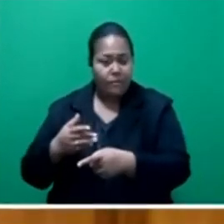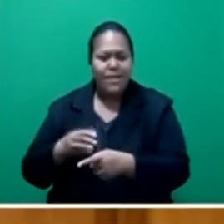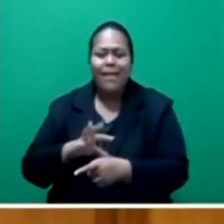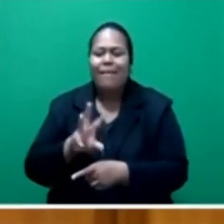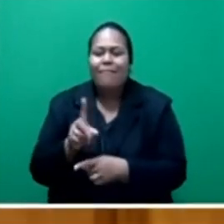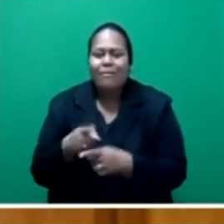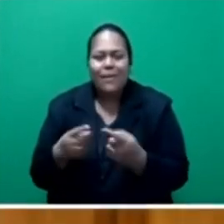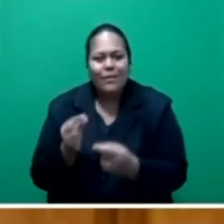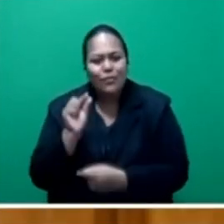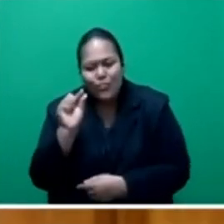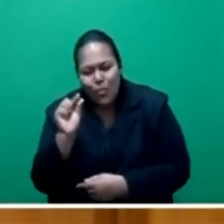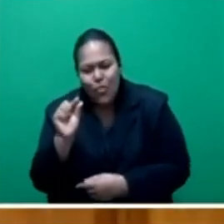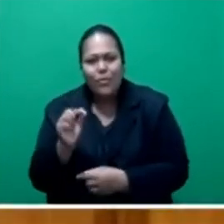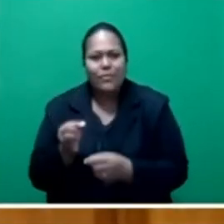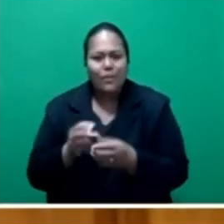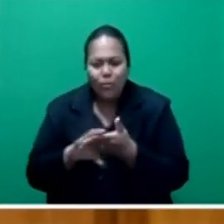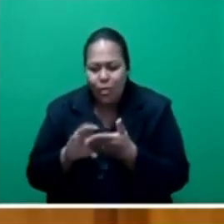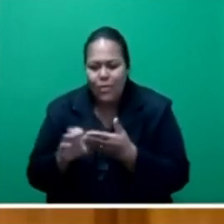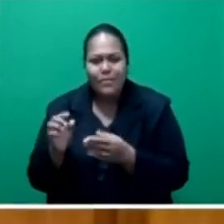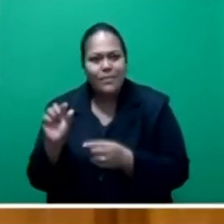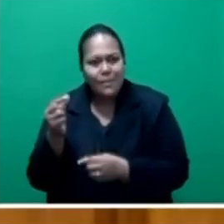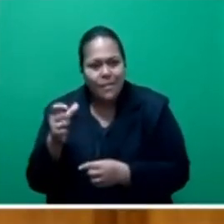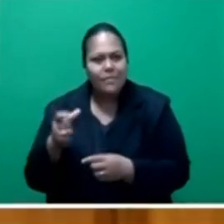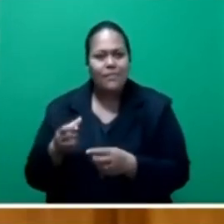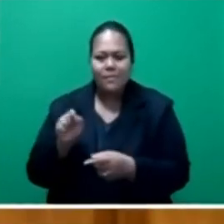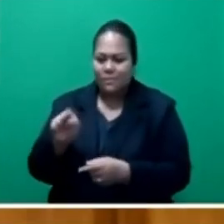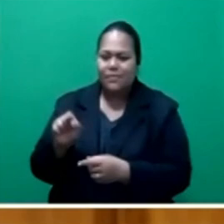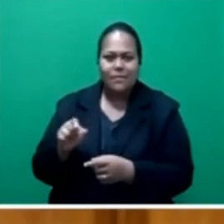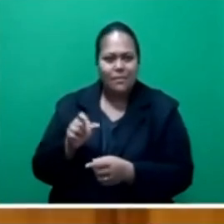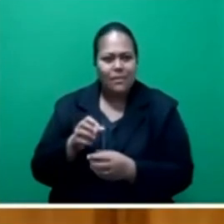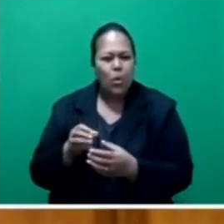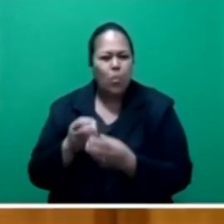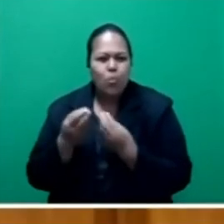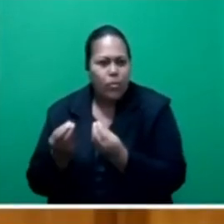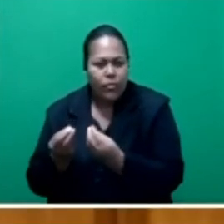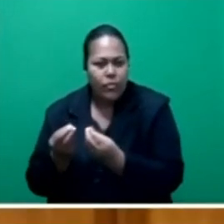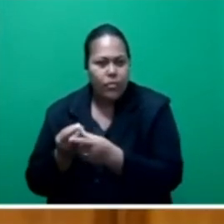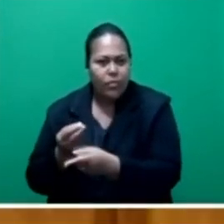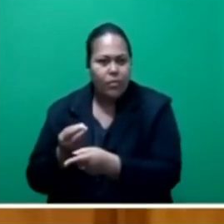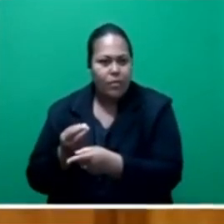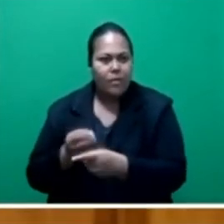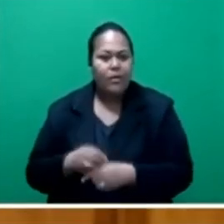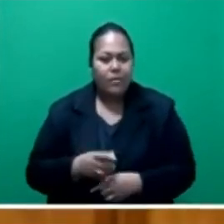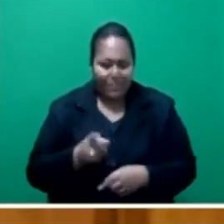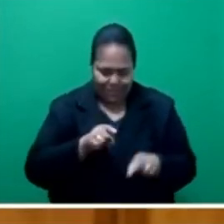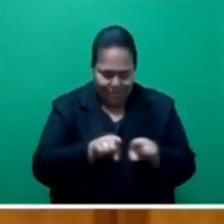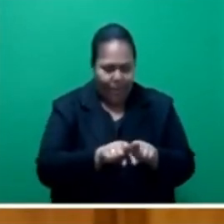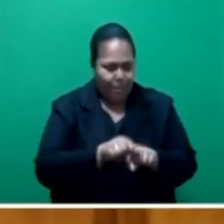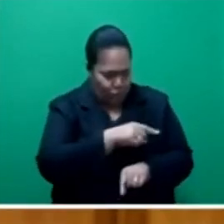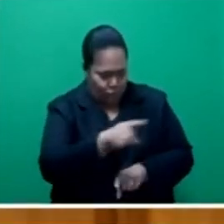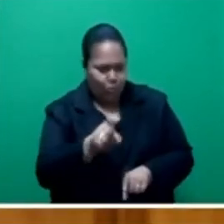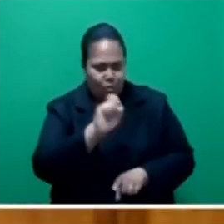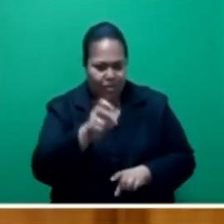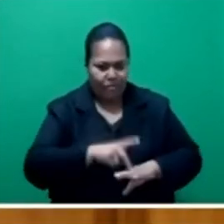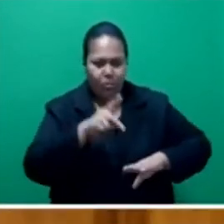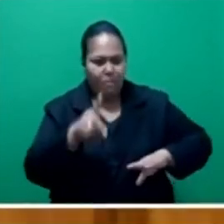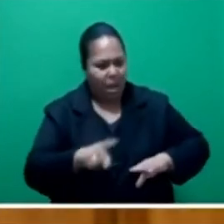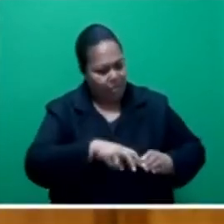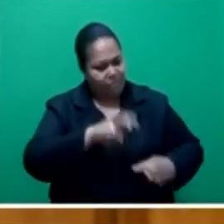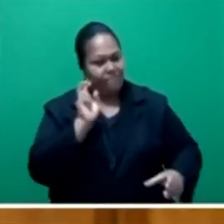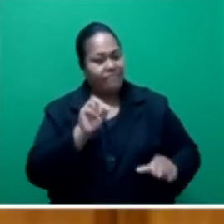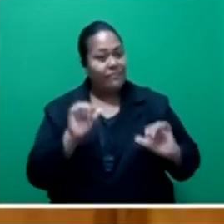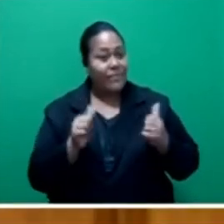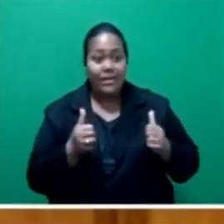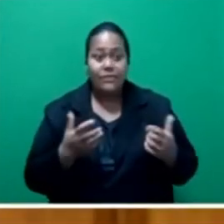that matter so much to the ordinary housewives will become more relevant to each one of us when we are back to square one